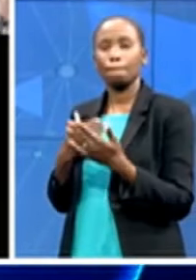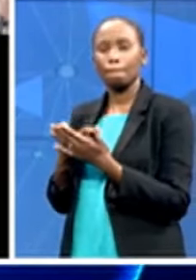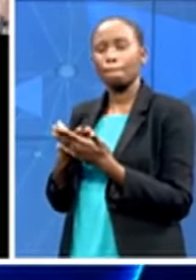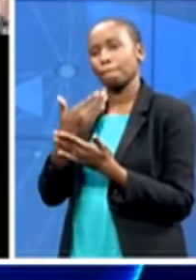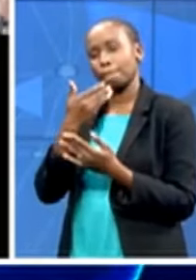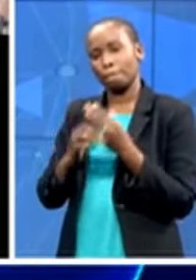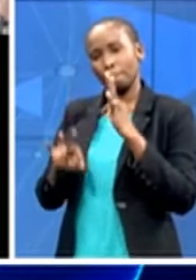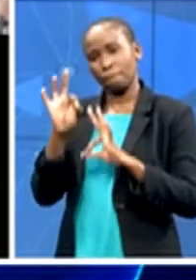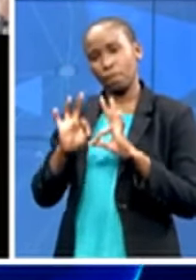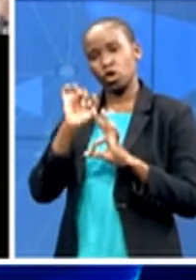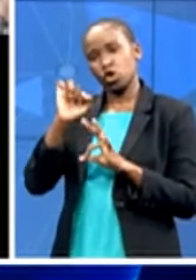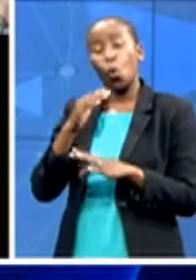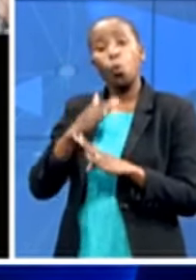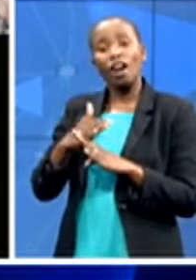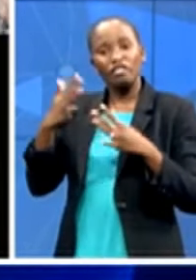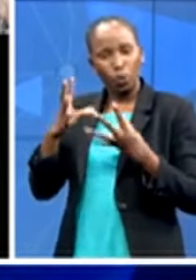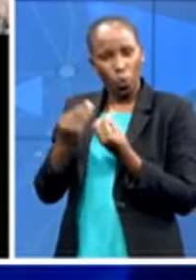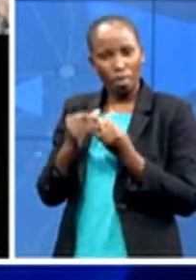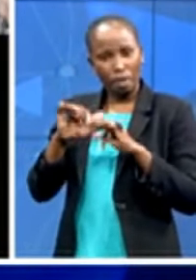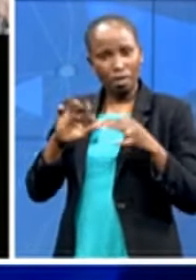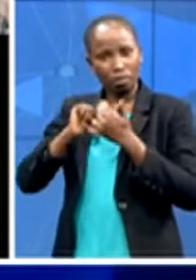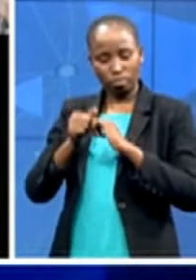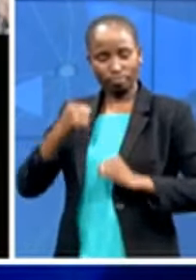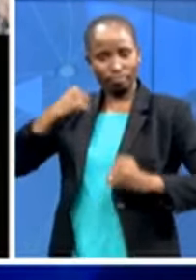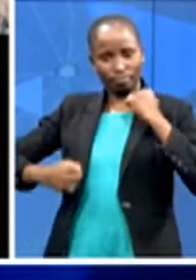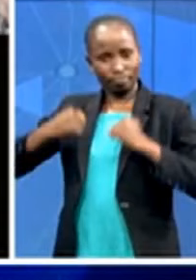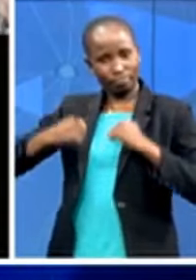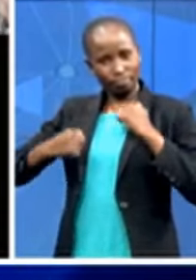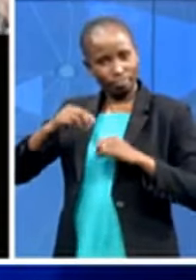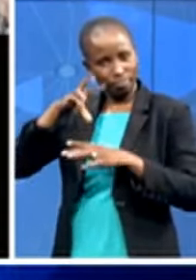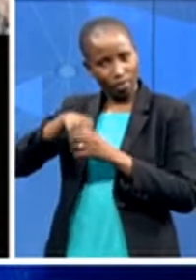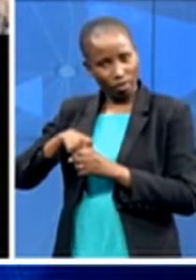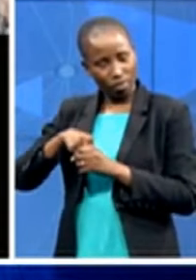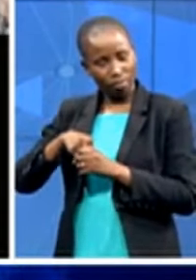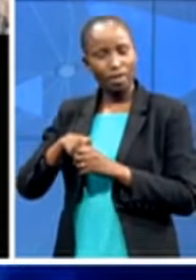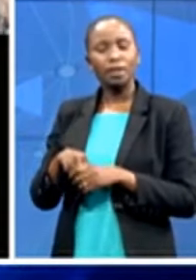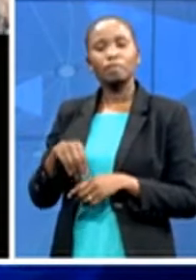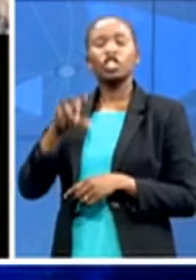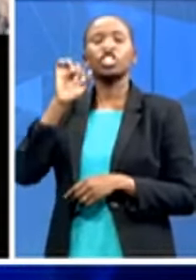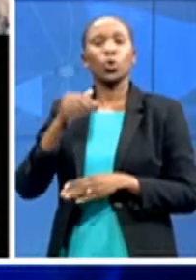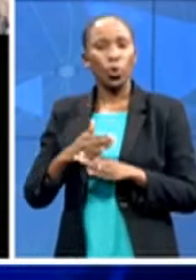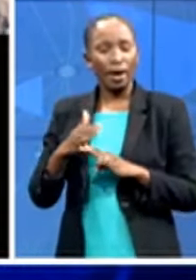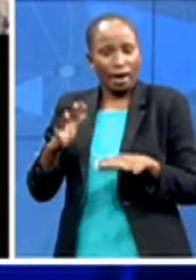your overall work in helping people cope with covet 19.